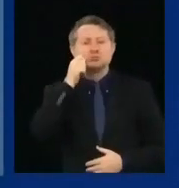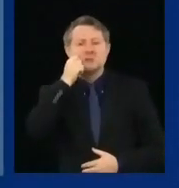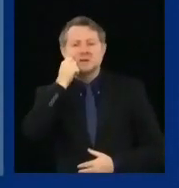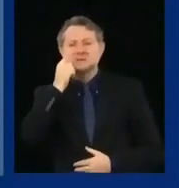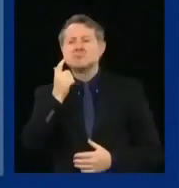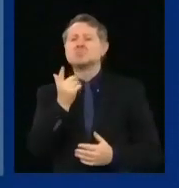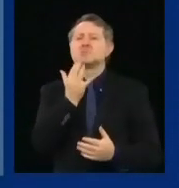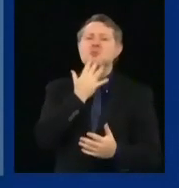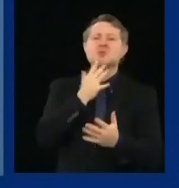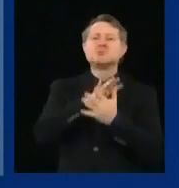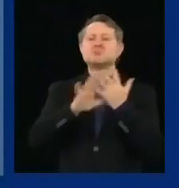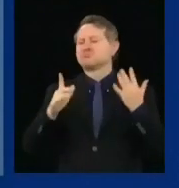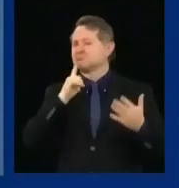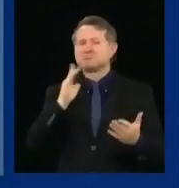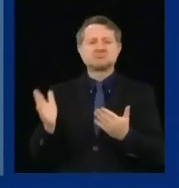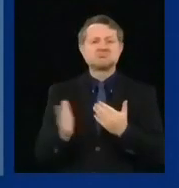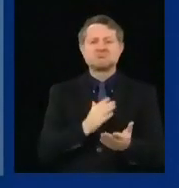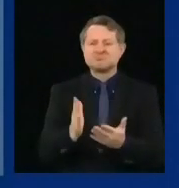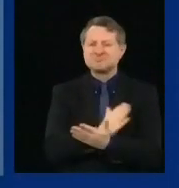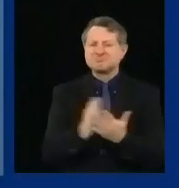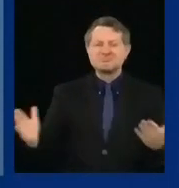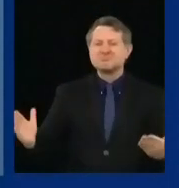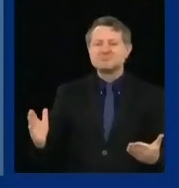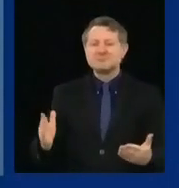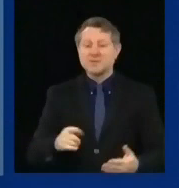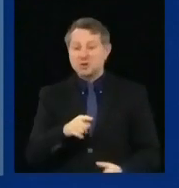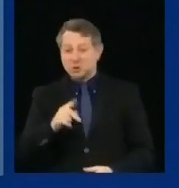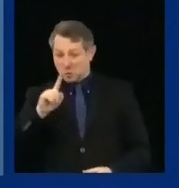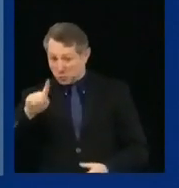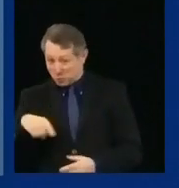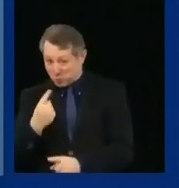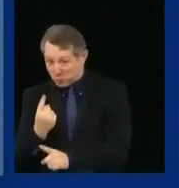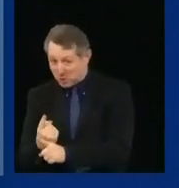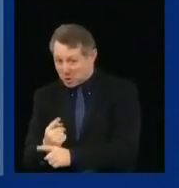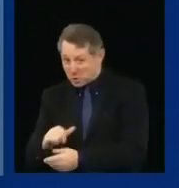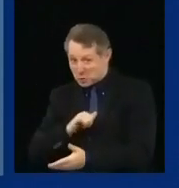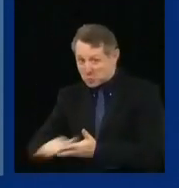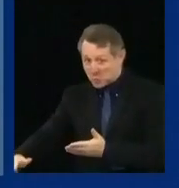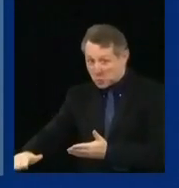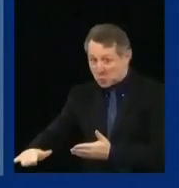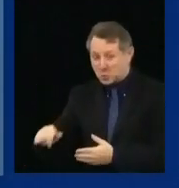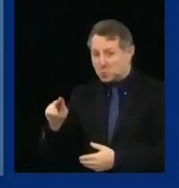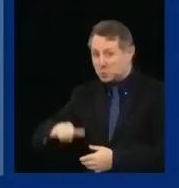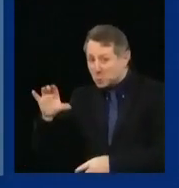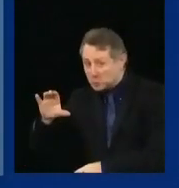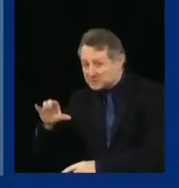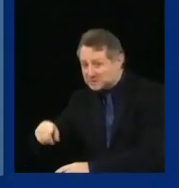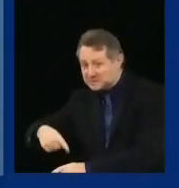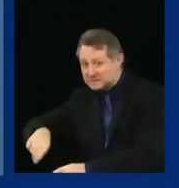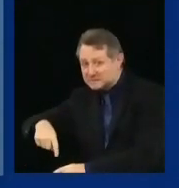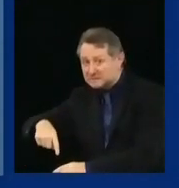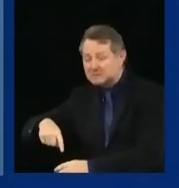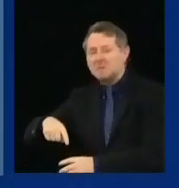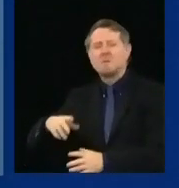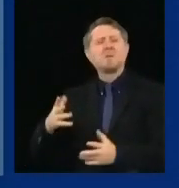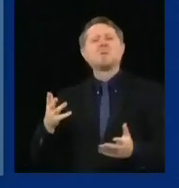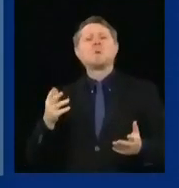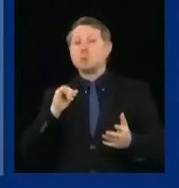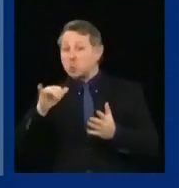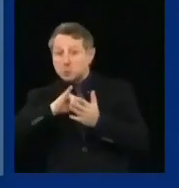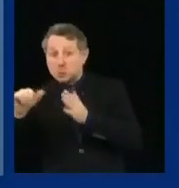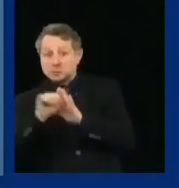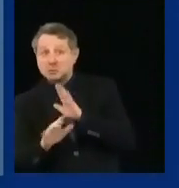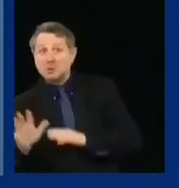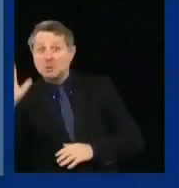And it's not just in New York. The Department of Health sent an alert to 49 other states.